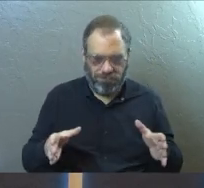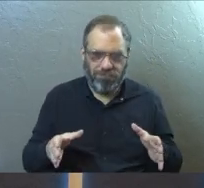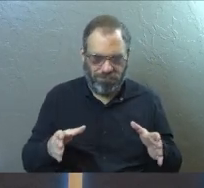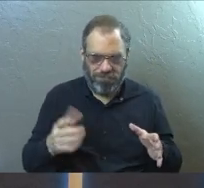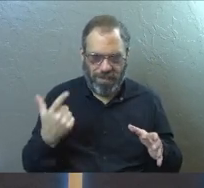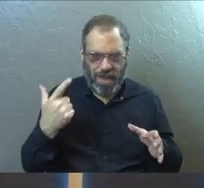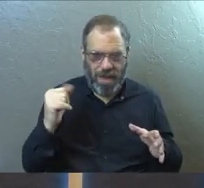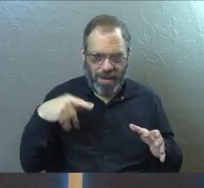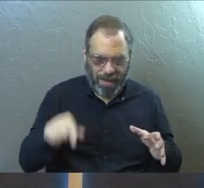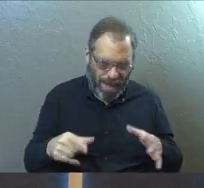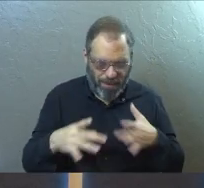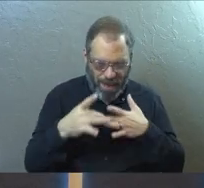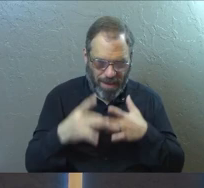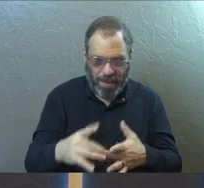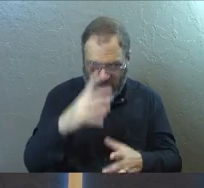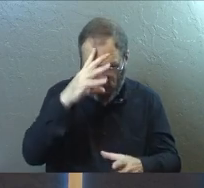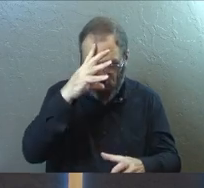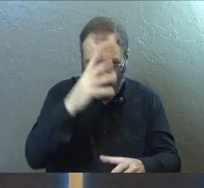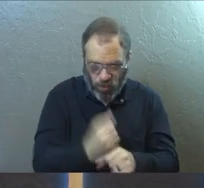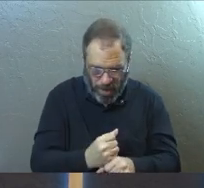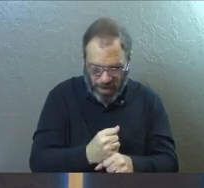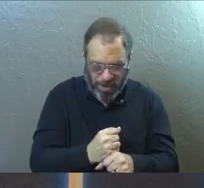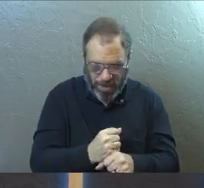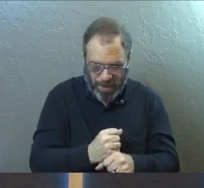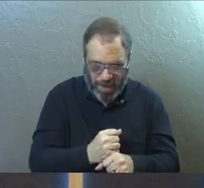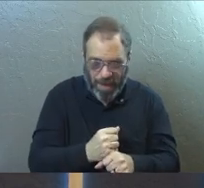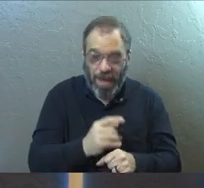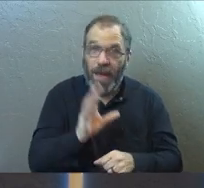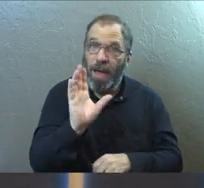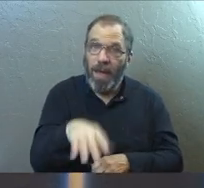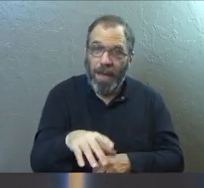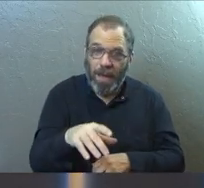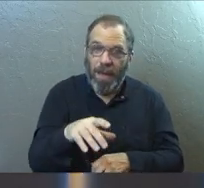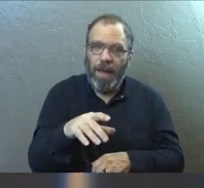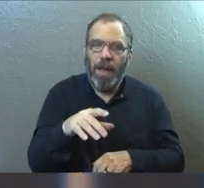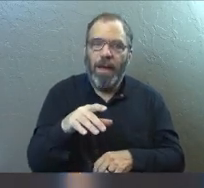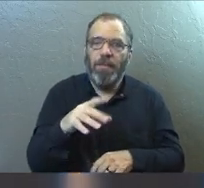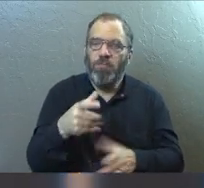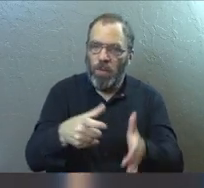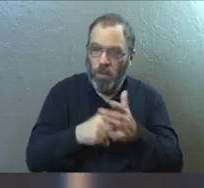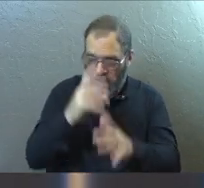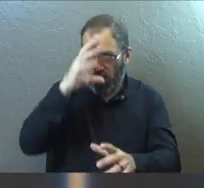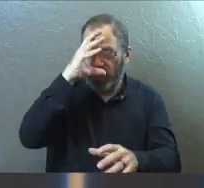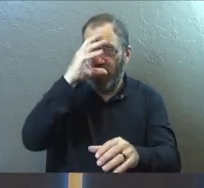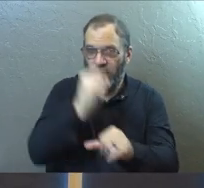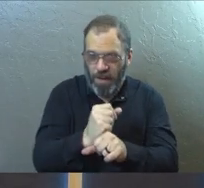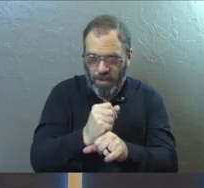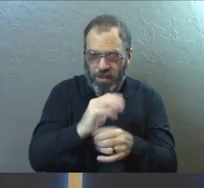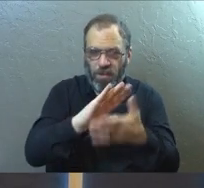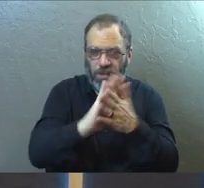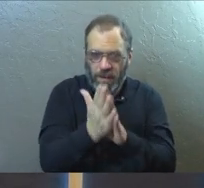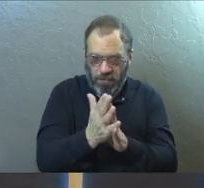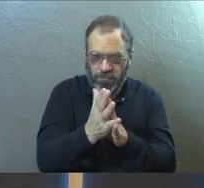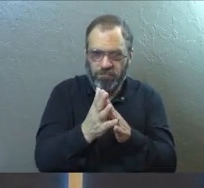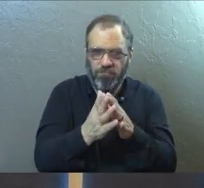That gap leads to trust, and sitting on the stool requires your faith to grow.